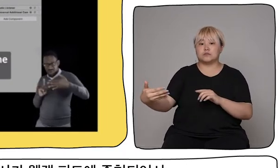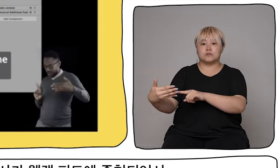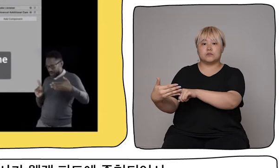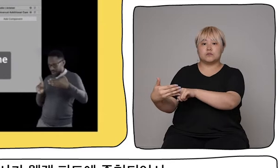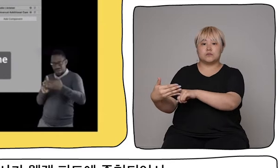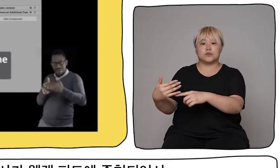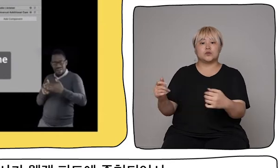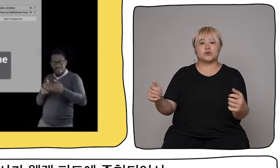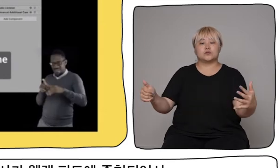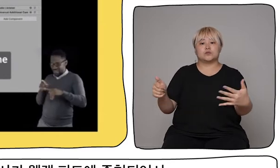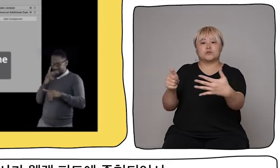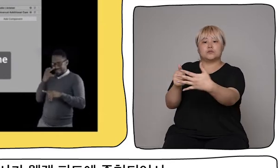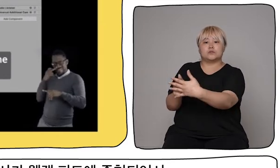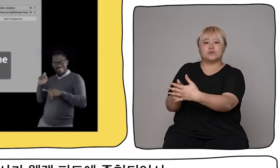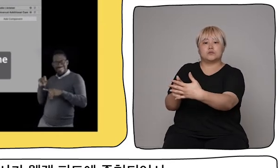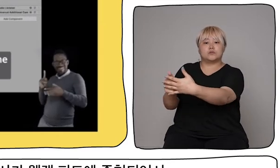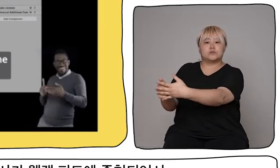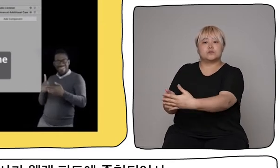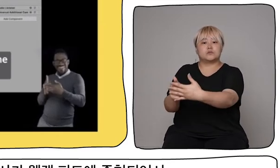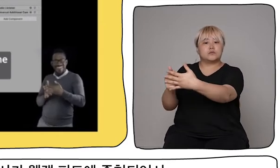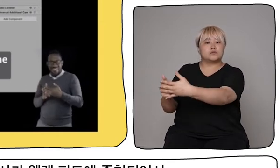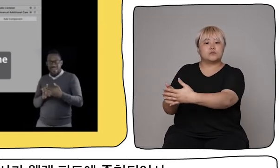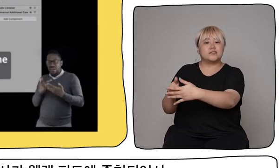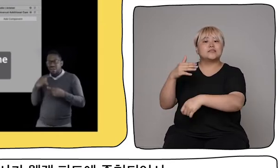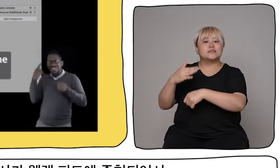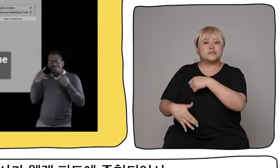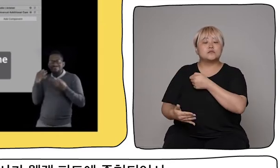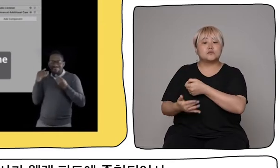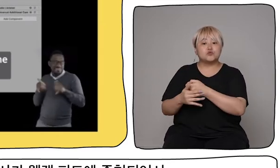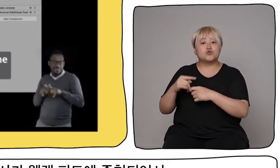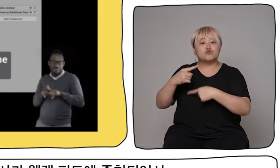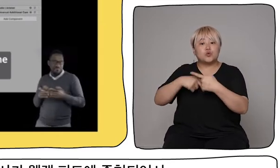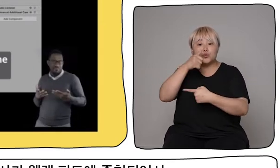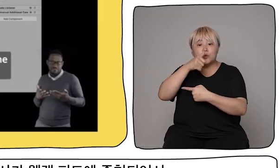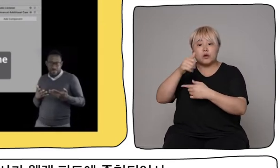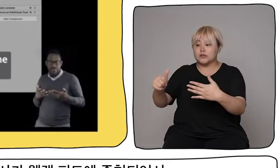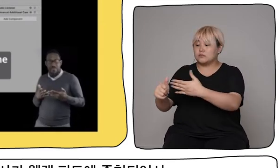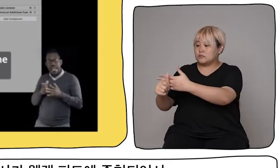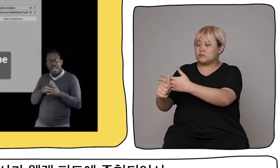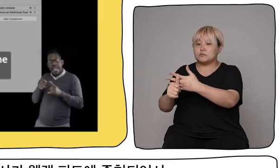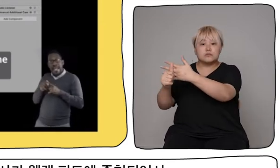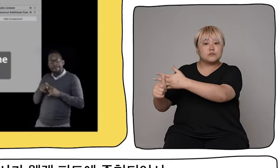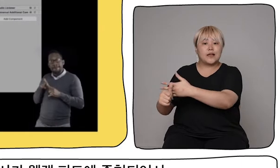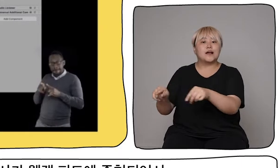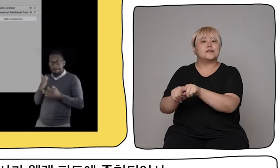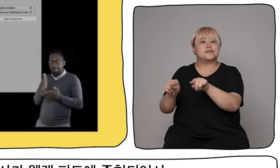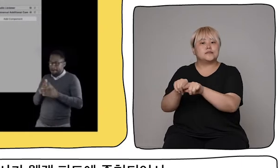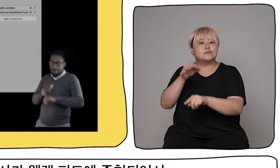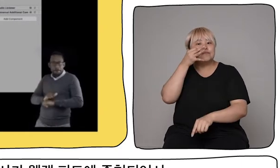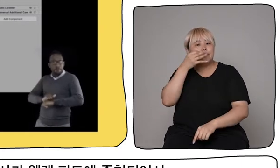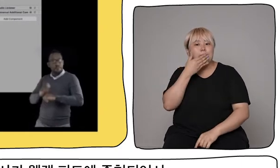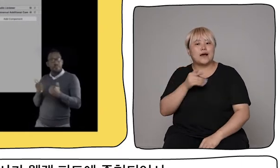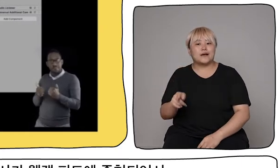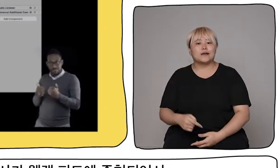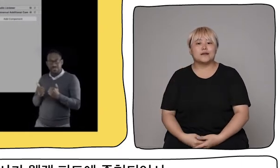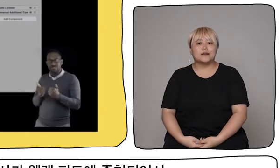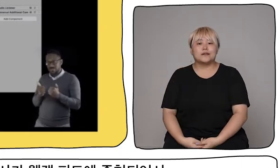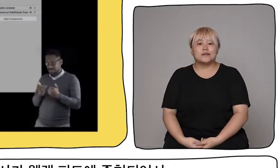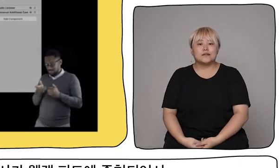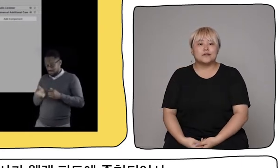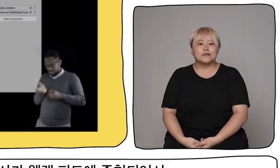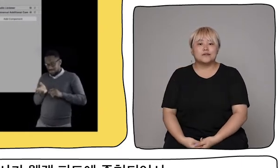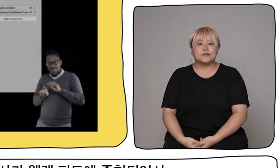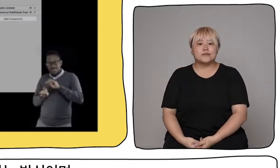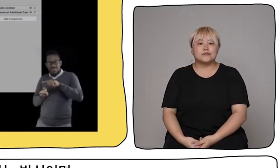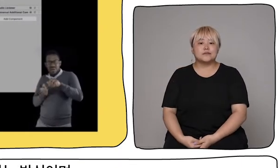BSL interpreter overlaid on the feed of the webcam in augmented reality, interpreting something that we can't hear.